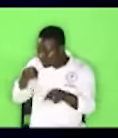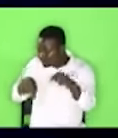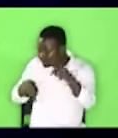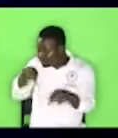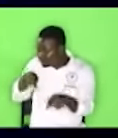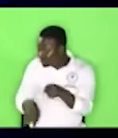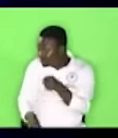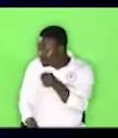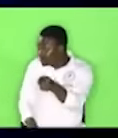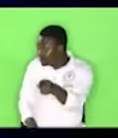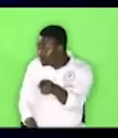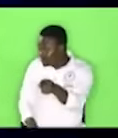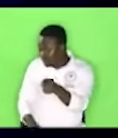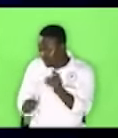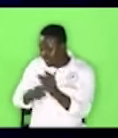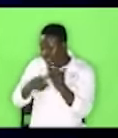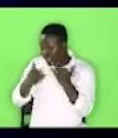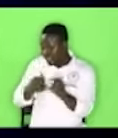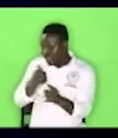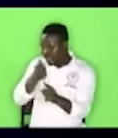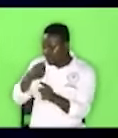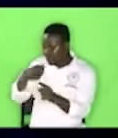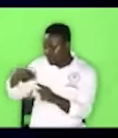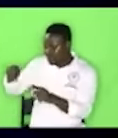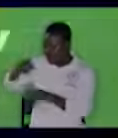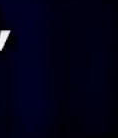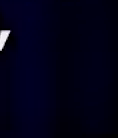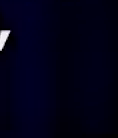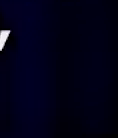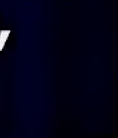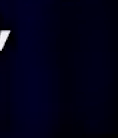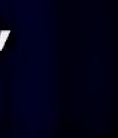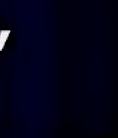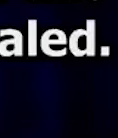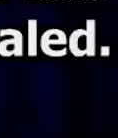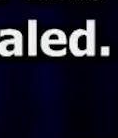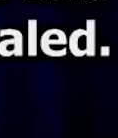lame and are being asked how he was healed